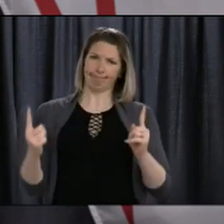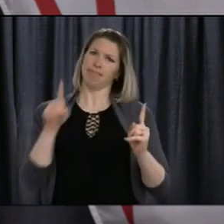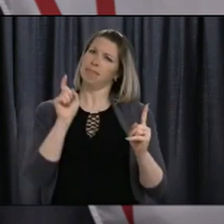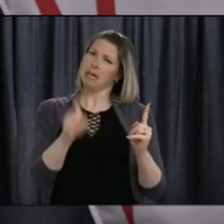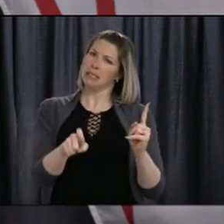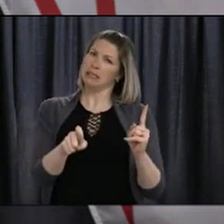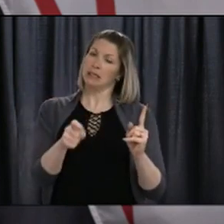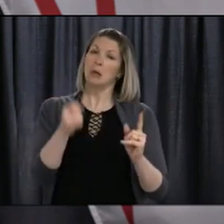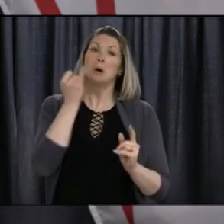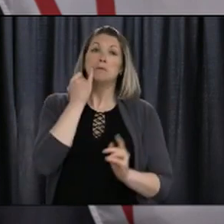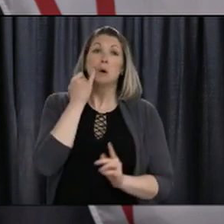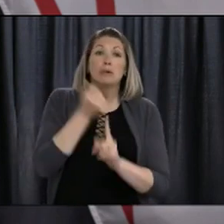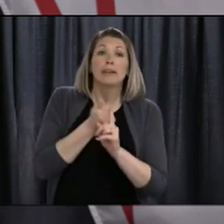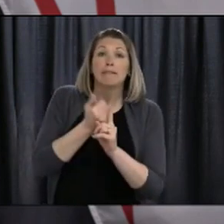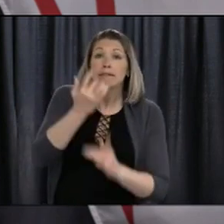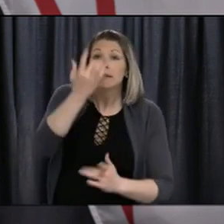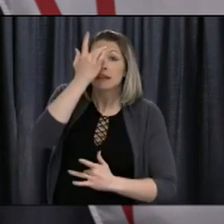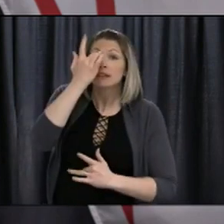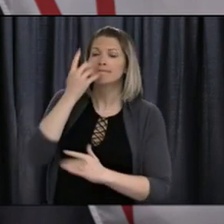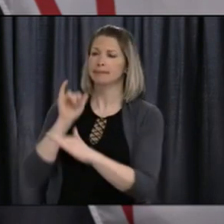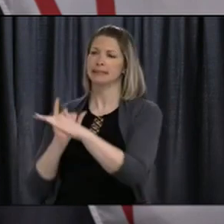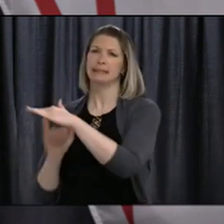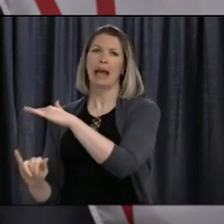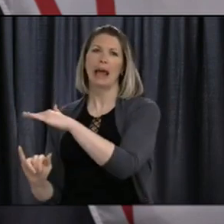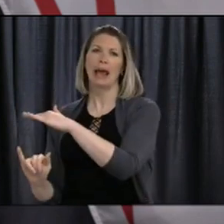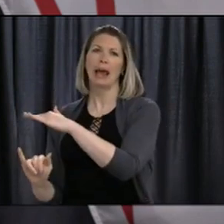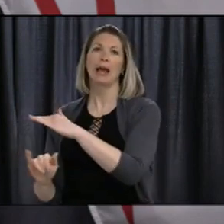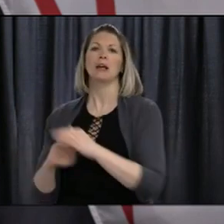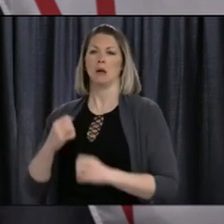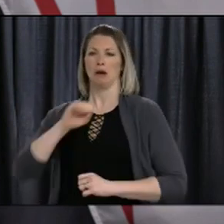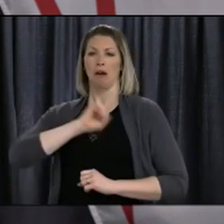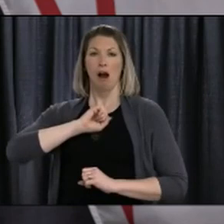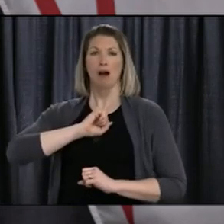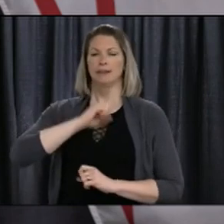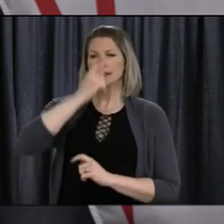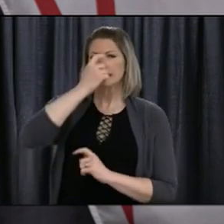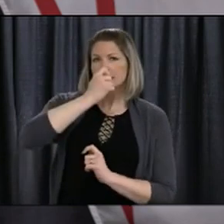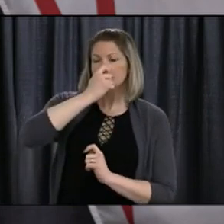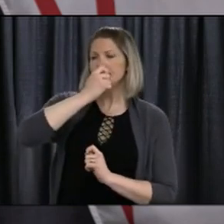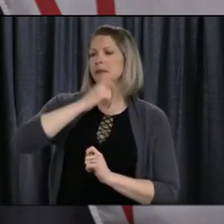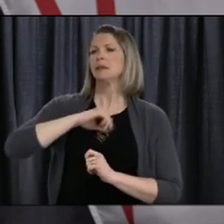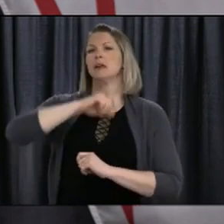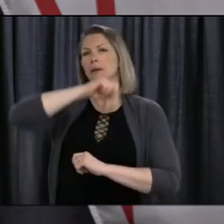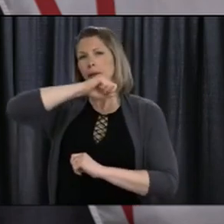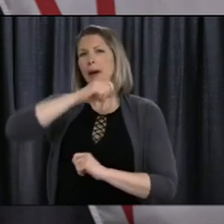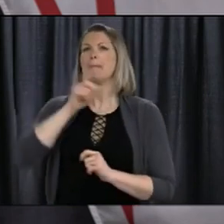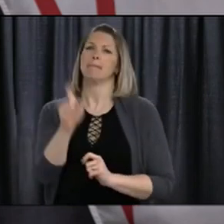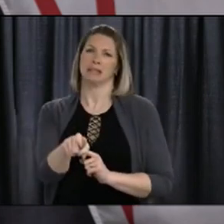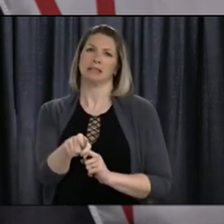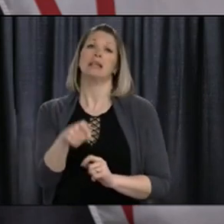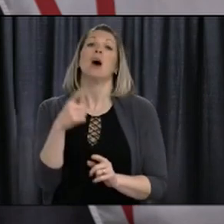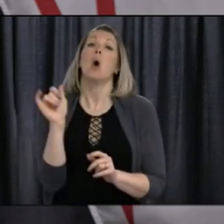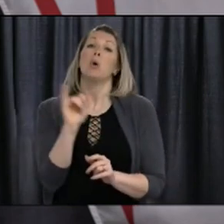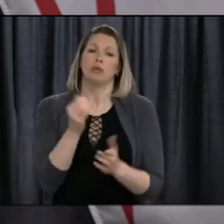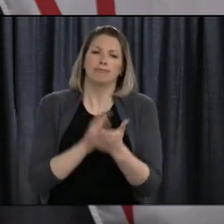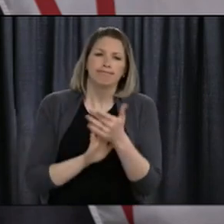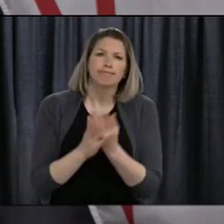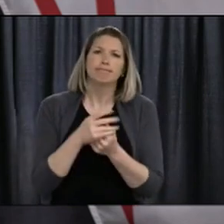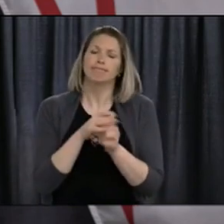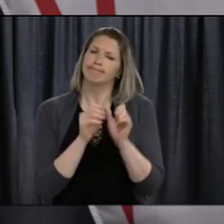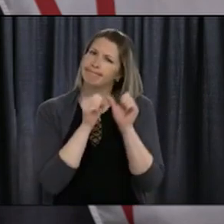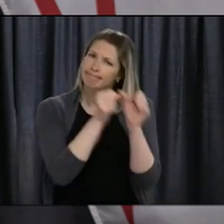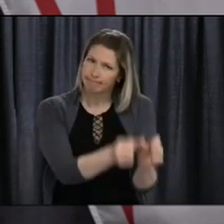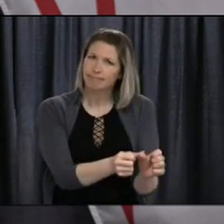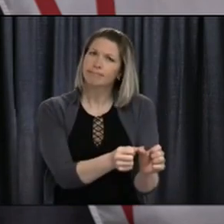we feel unwell. Cover our coughs and sneezes. And wash our hands often and well. These tried, tested, and true